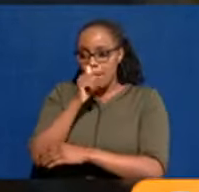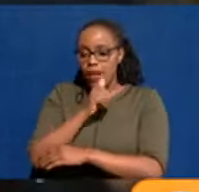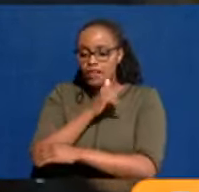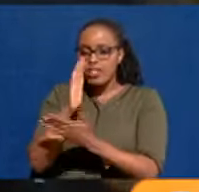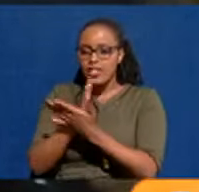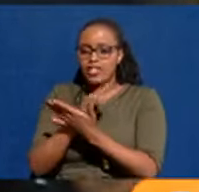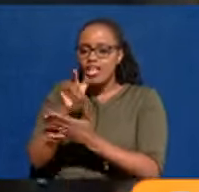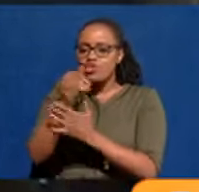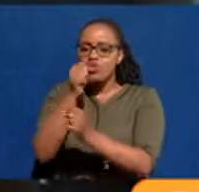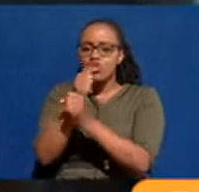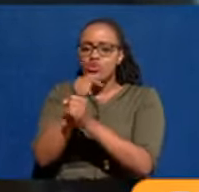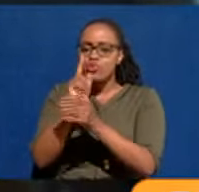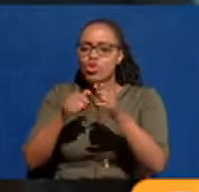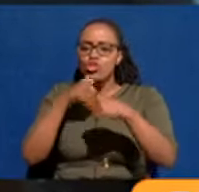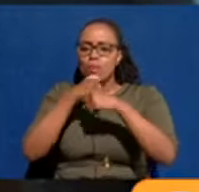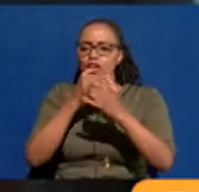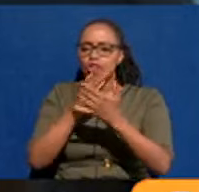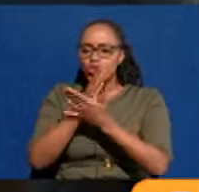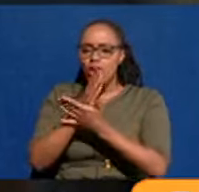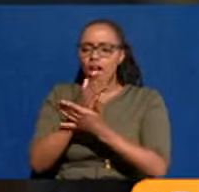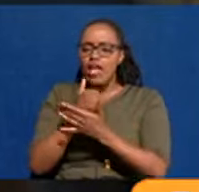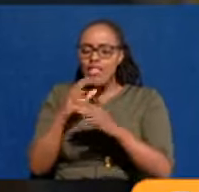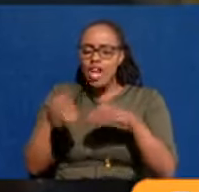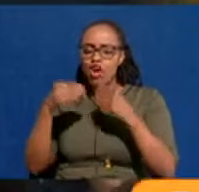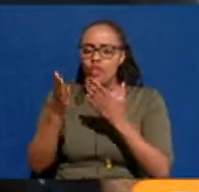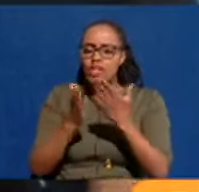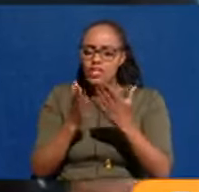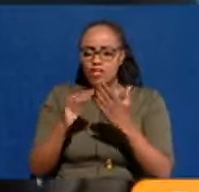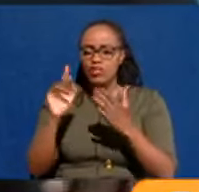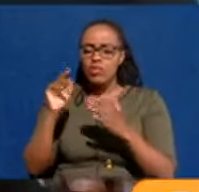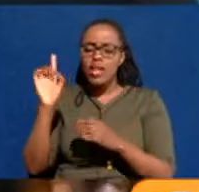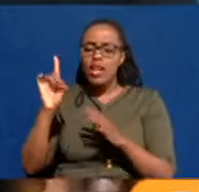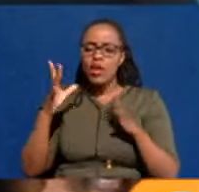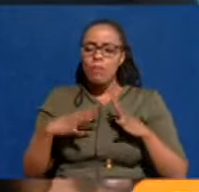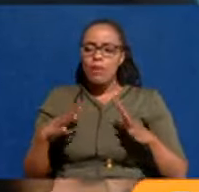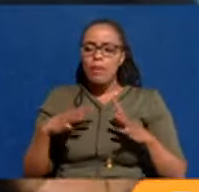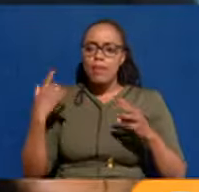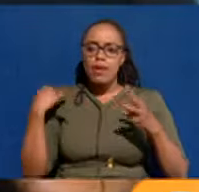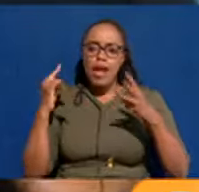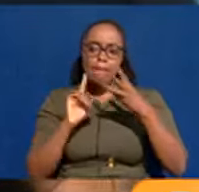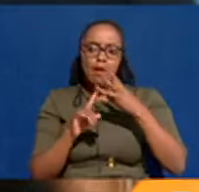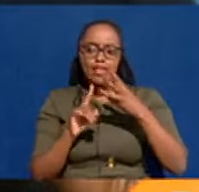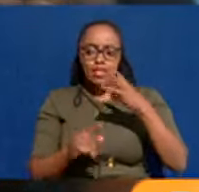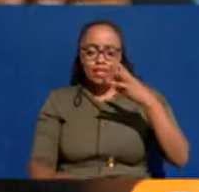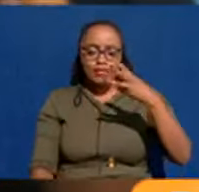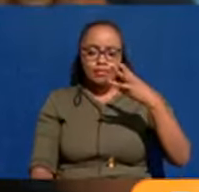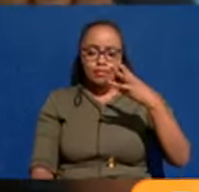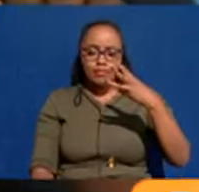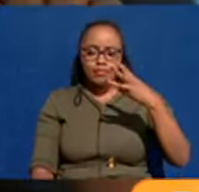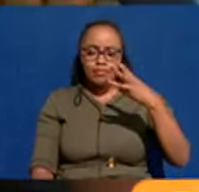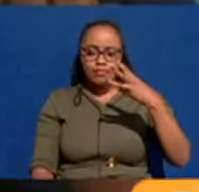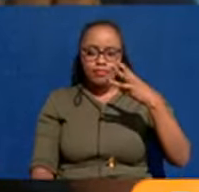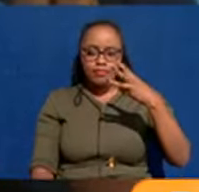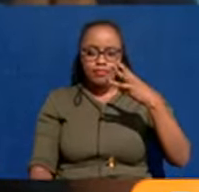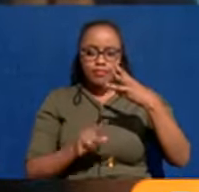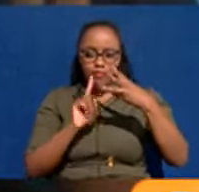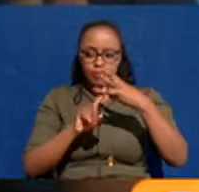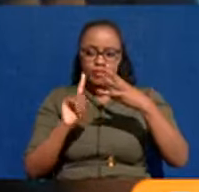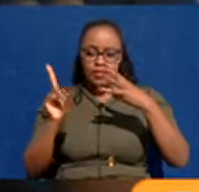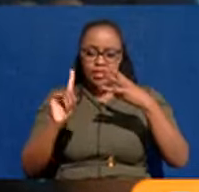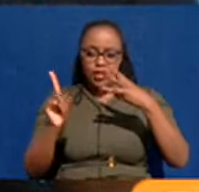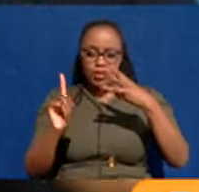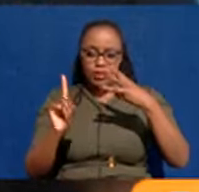What will you do to ensure that this serve Nairobians? Number three, our most of our facilities in Nairobi.